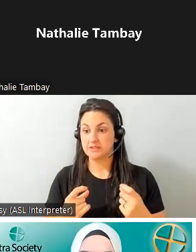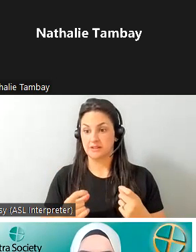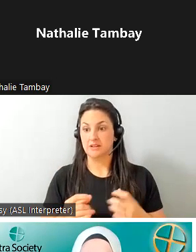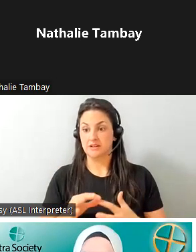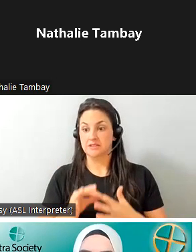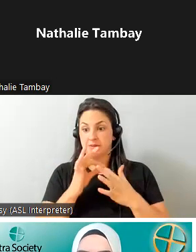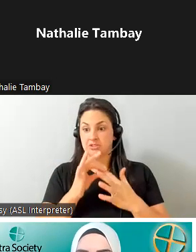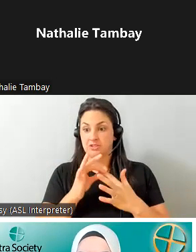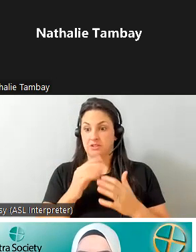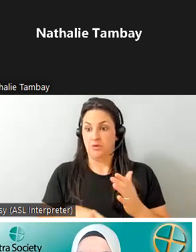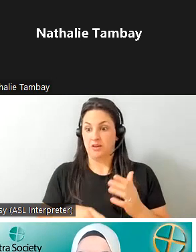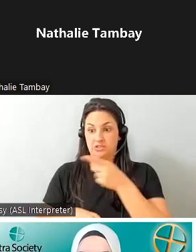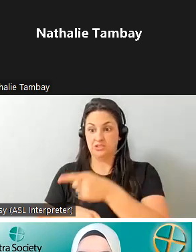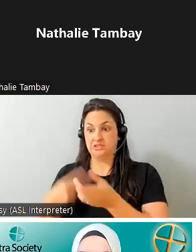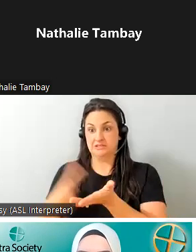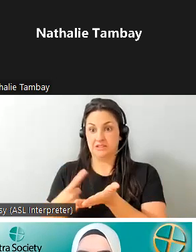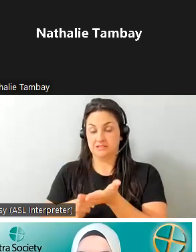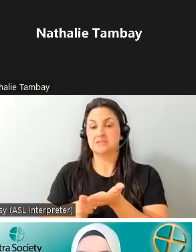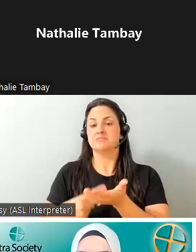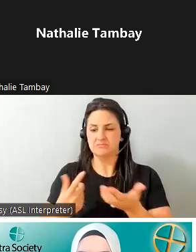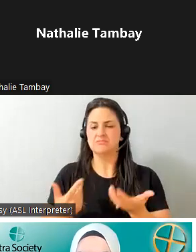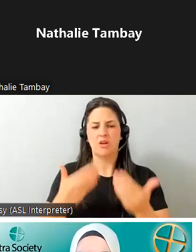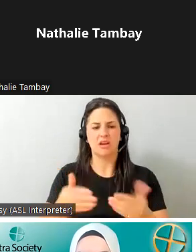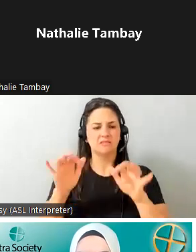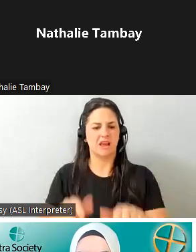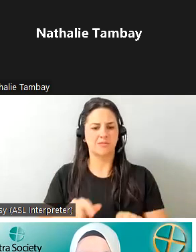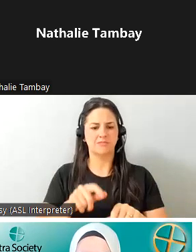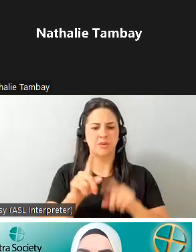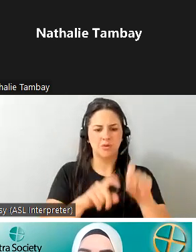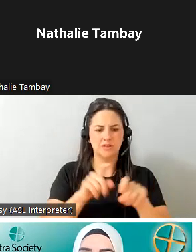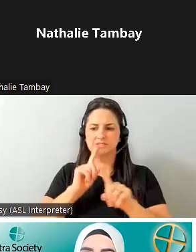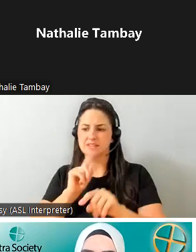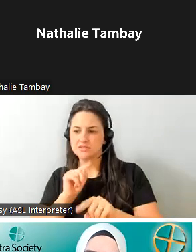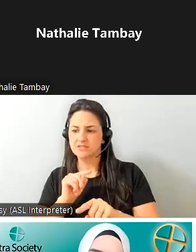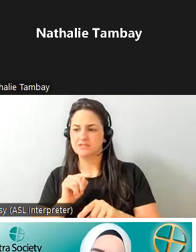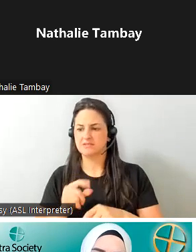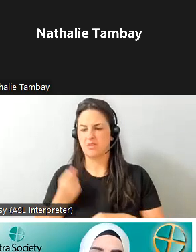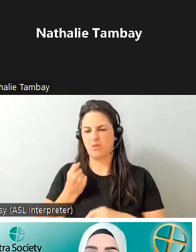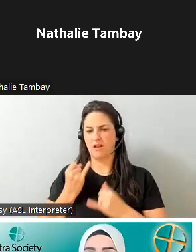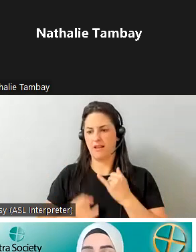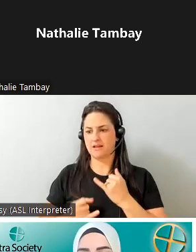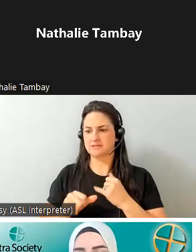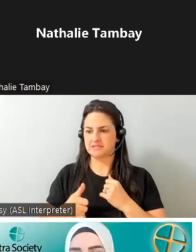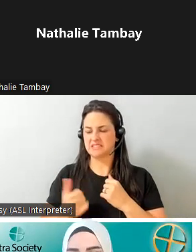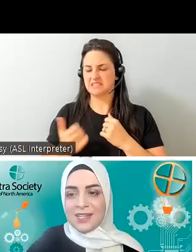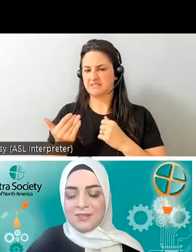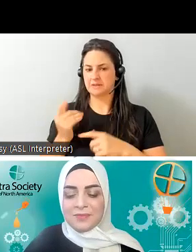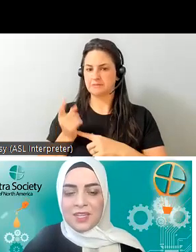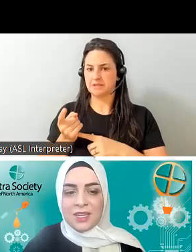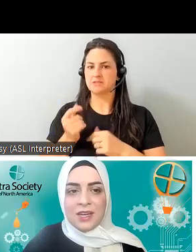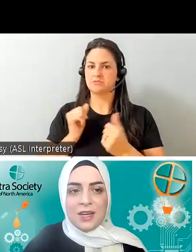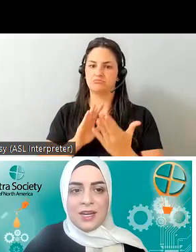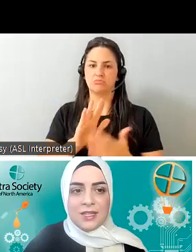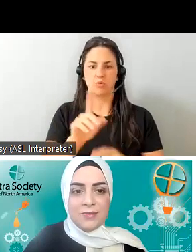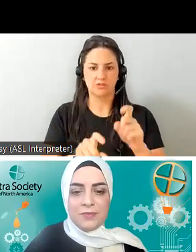has spoken about just be sure to type them in the q a and then we'll have the last 10 15 minutes to address any questions that you guys have